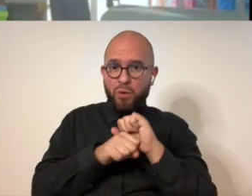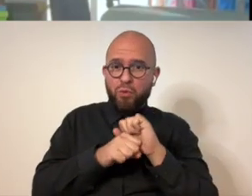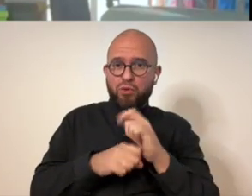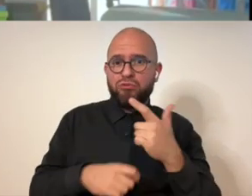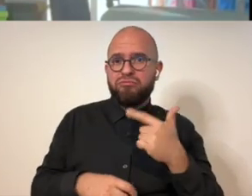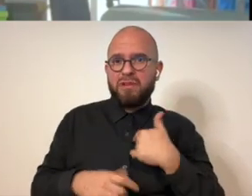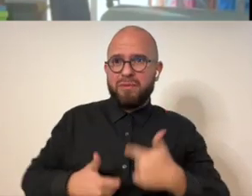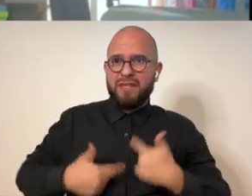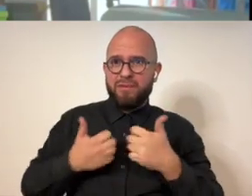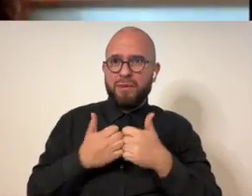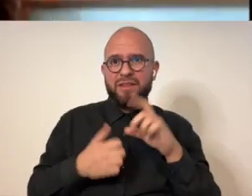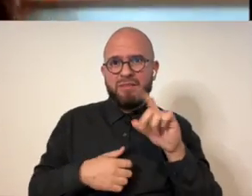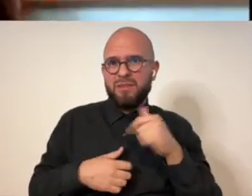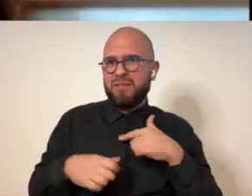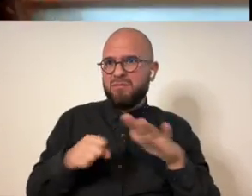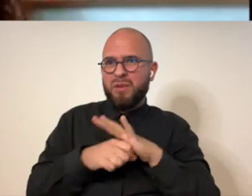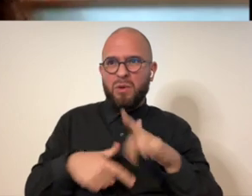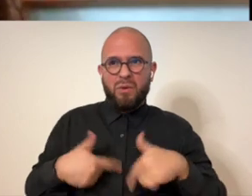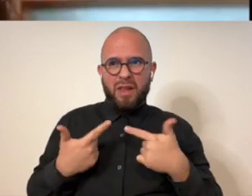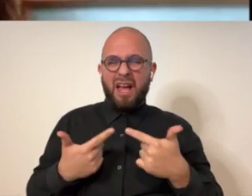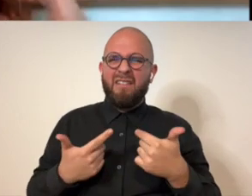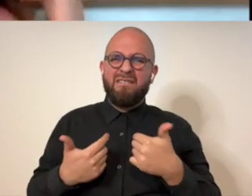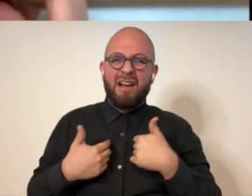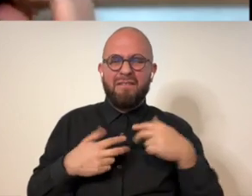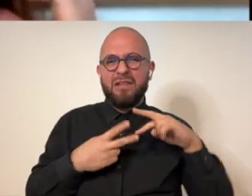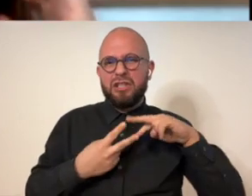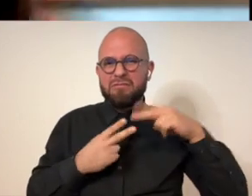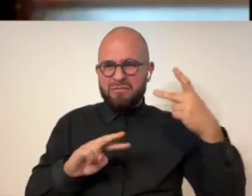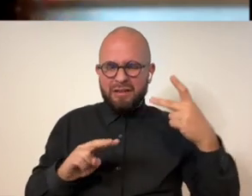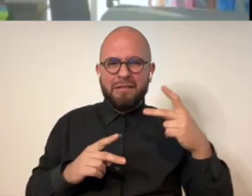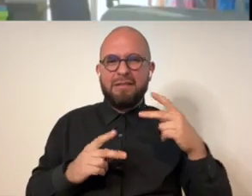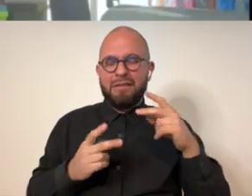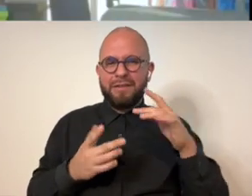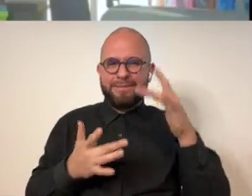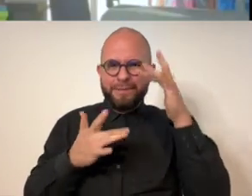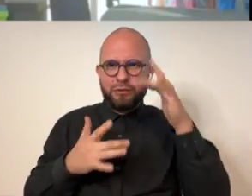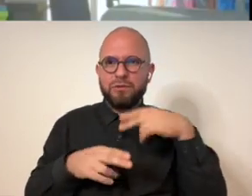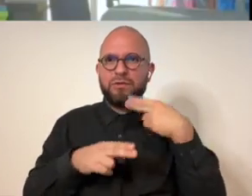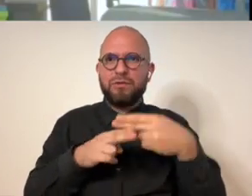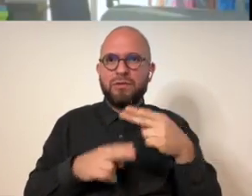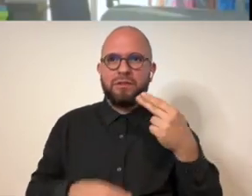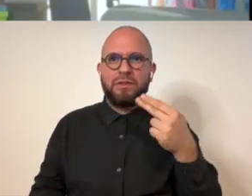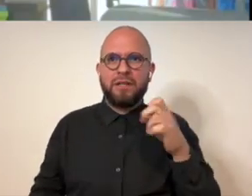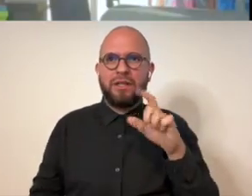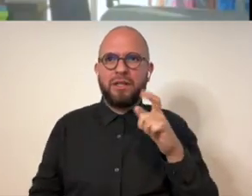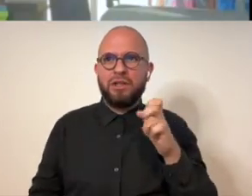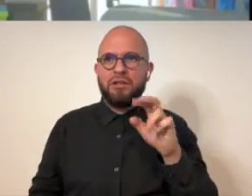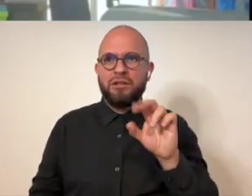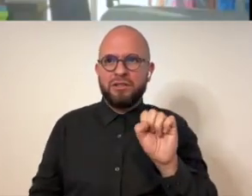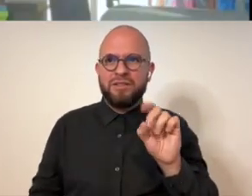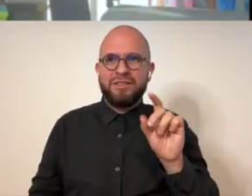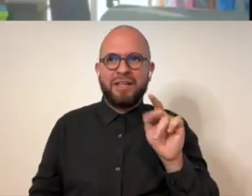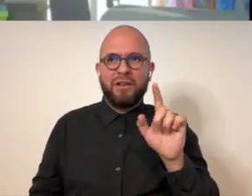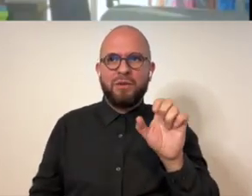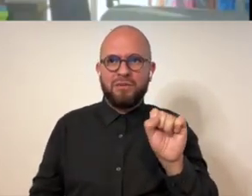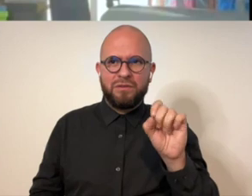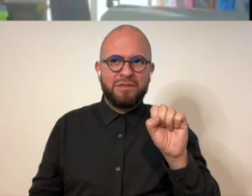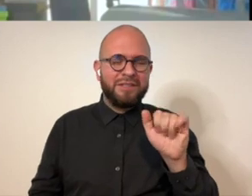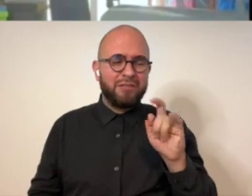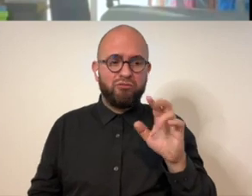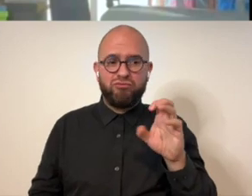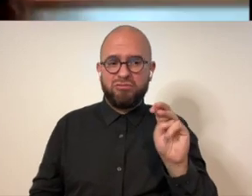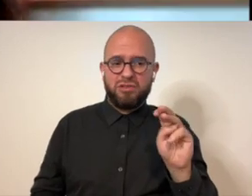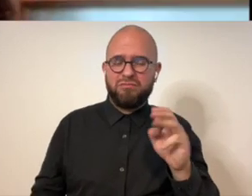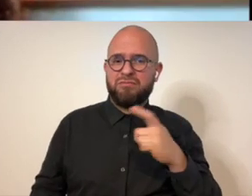that fit my work yeah and uh i've been living with a disability my whole life i have a genetic disorder called ehlers-danlos syndrome